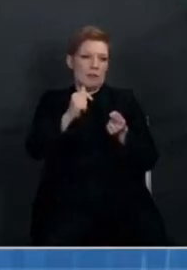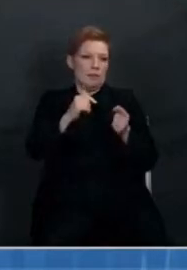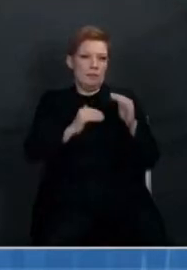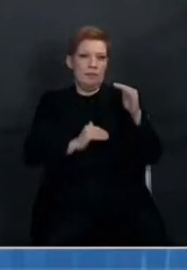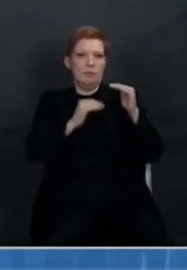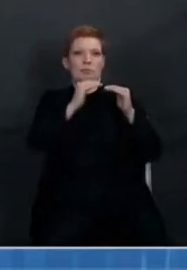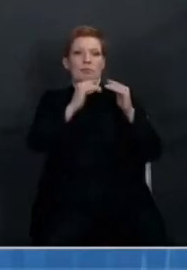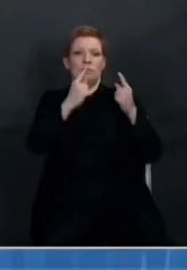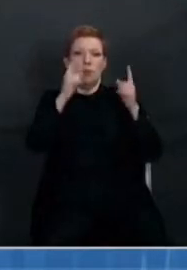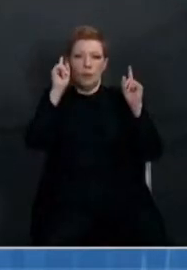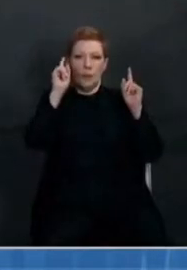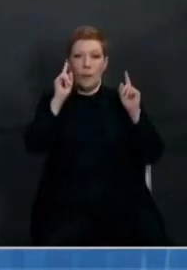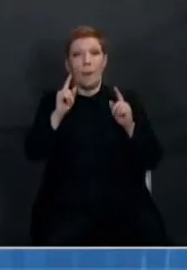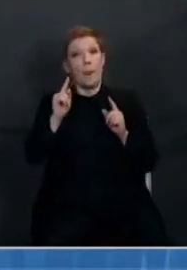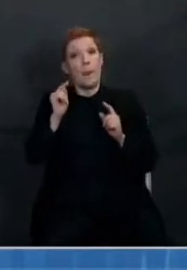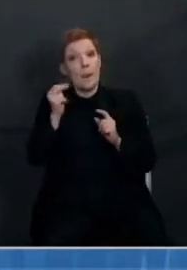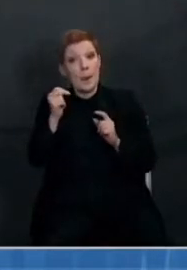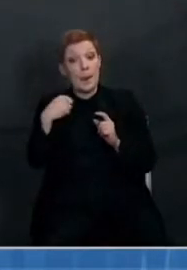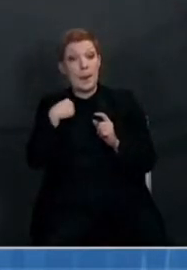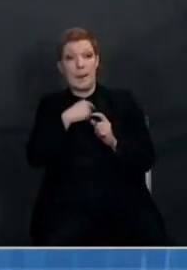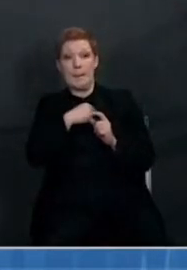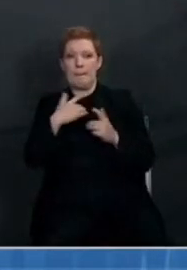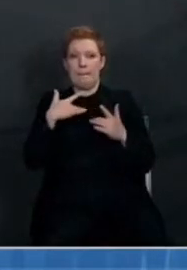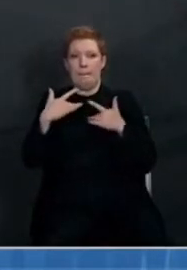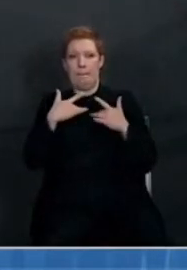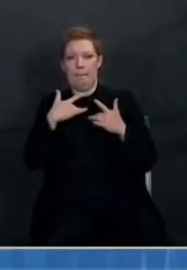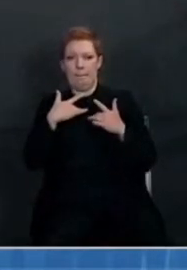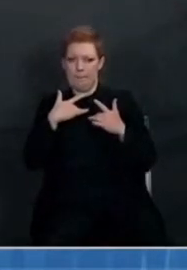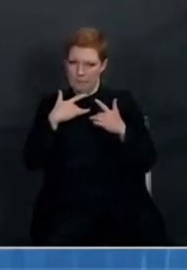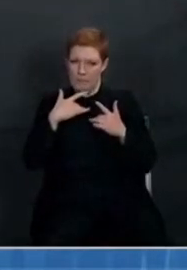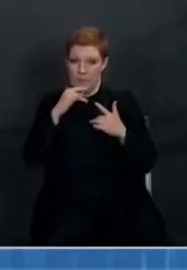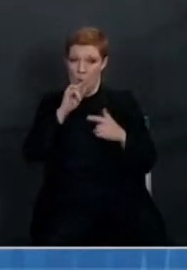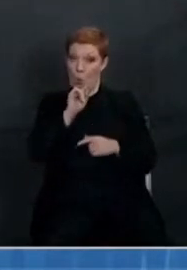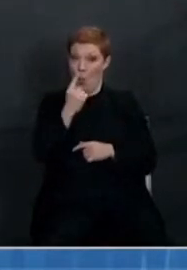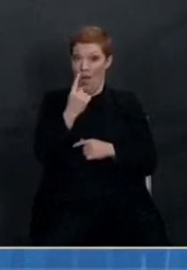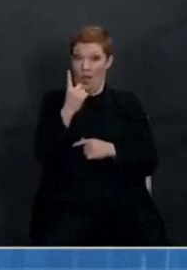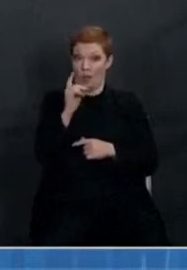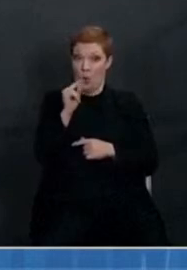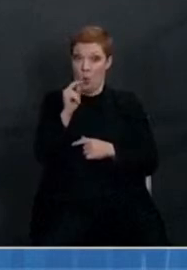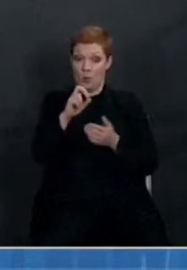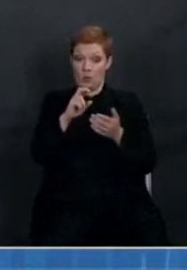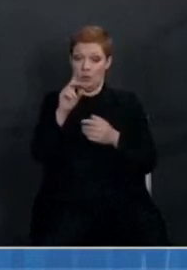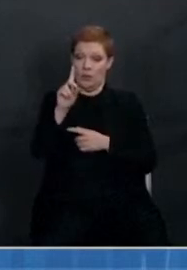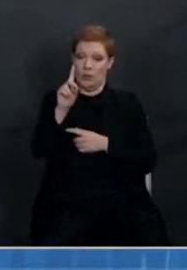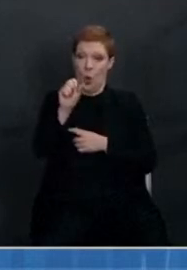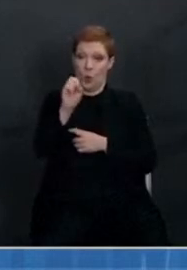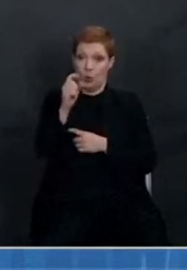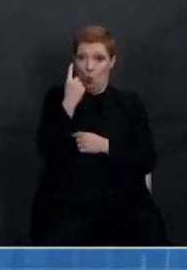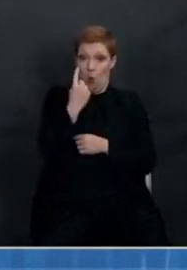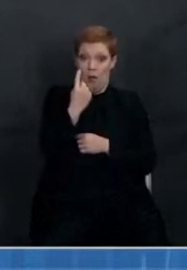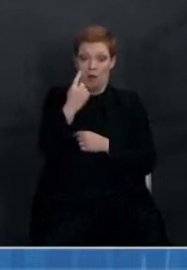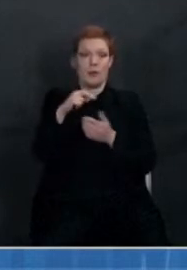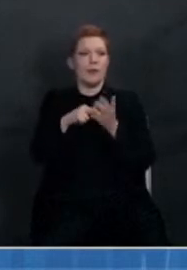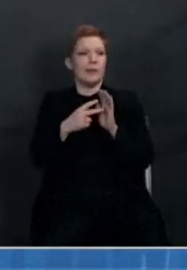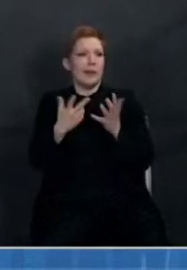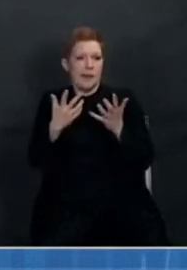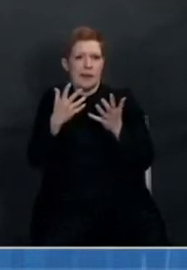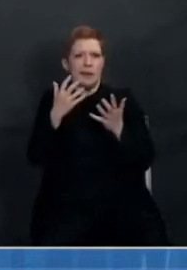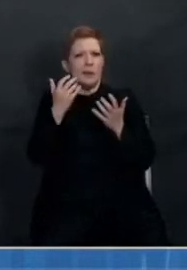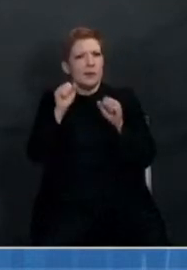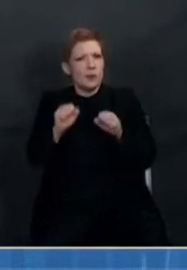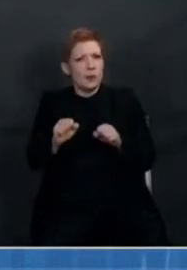there was low level virus and it was allowed to mutate. So until we have further data and there are data that are that are being sought.